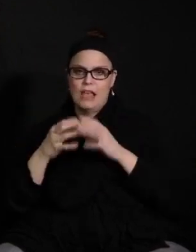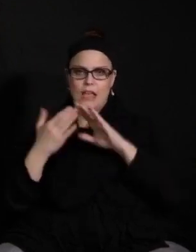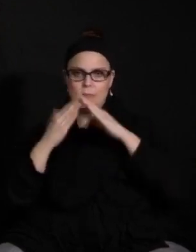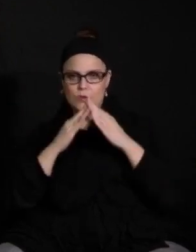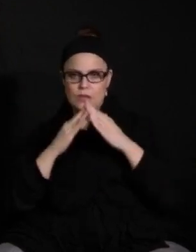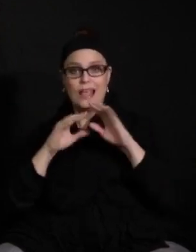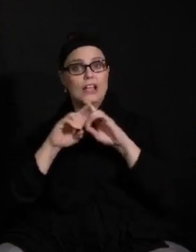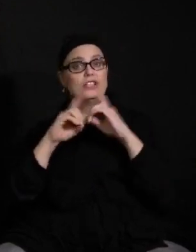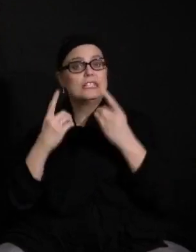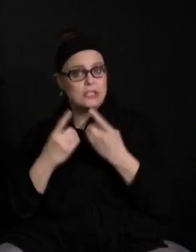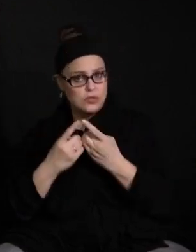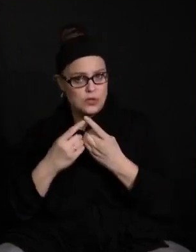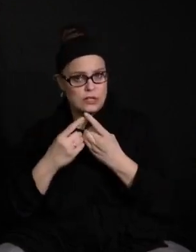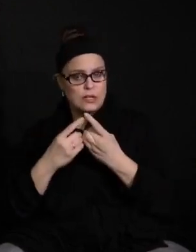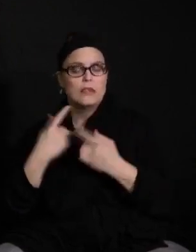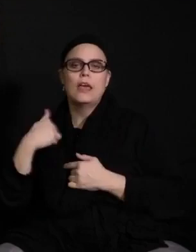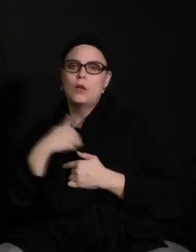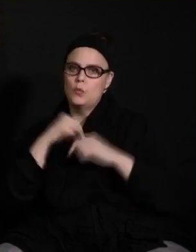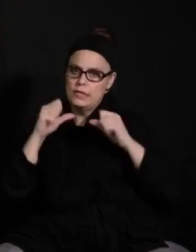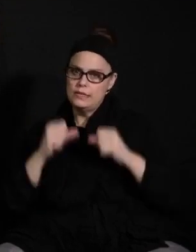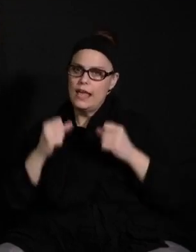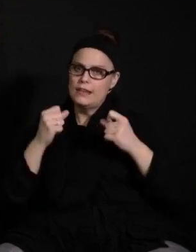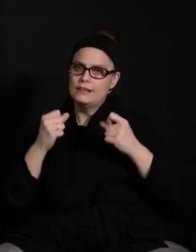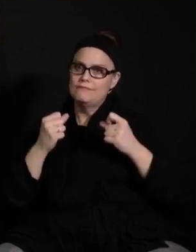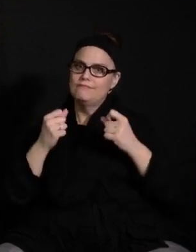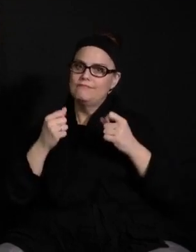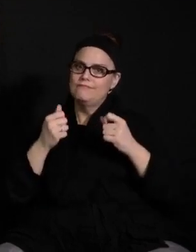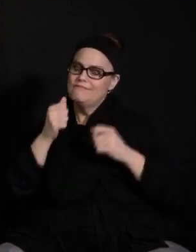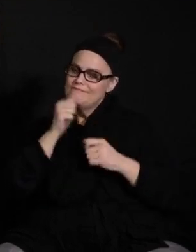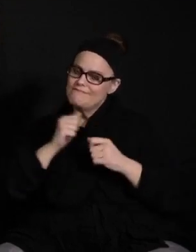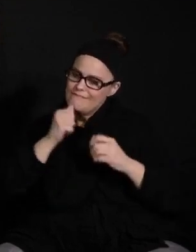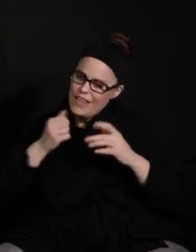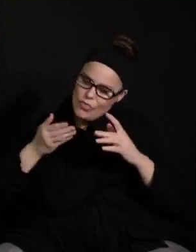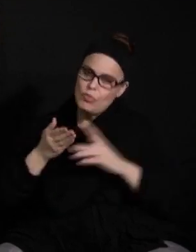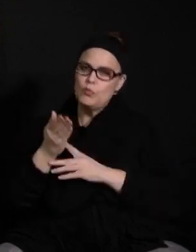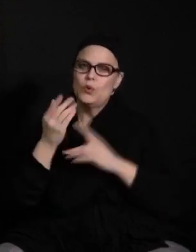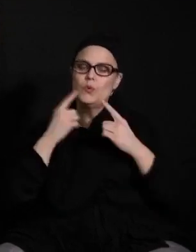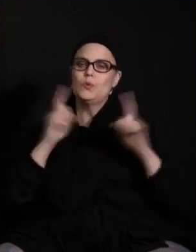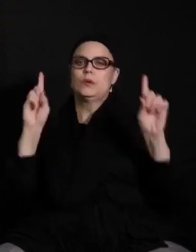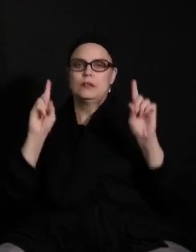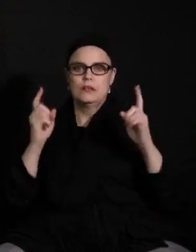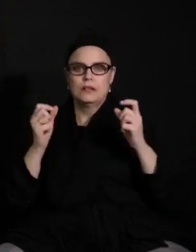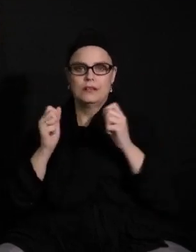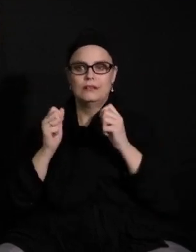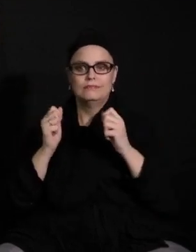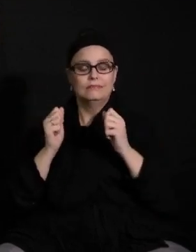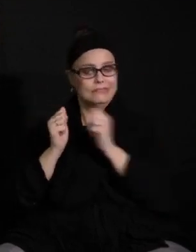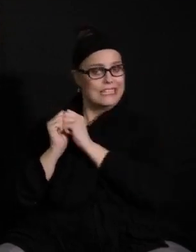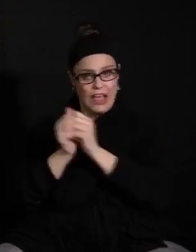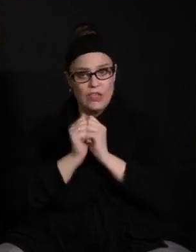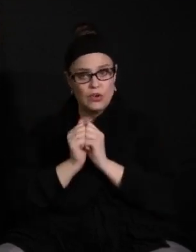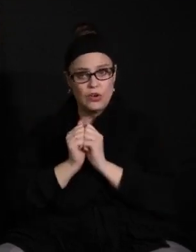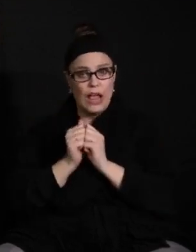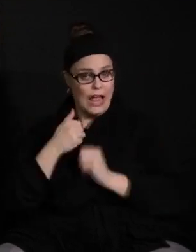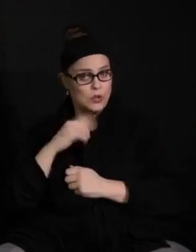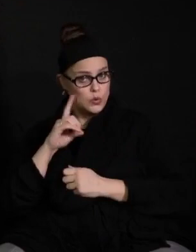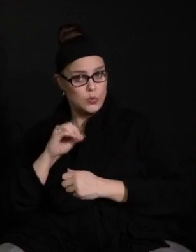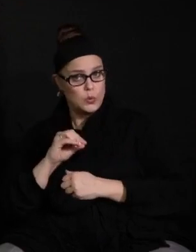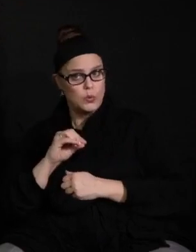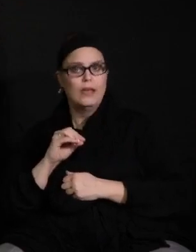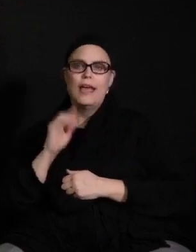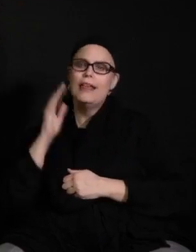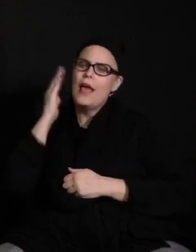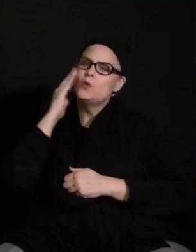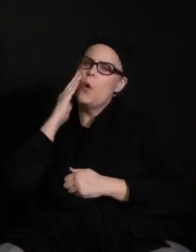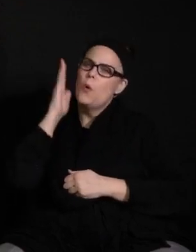that we can get through this together. I really do. I do feel like there are better days ahead of us. I understand